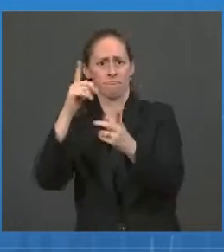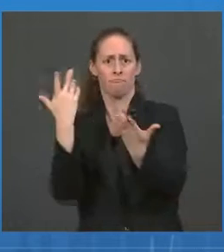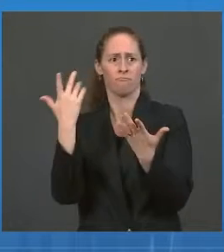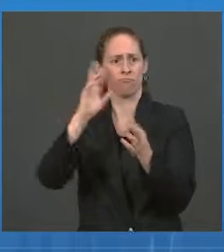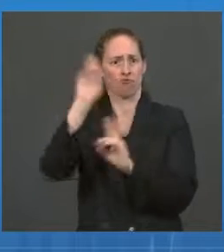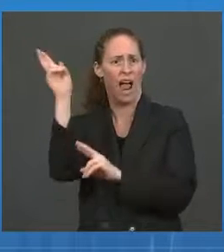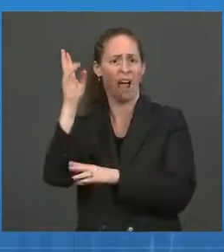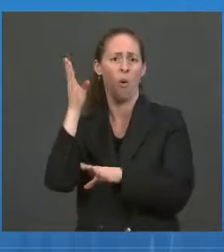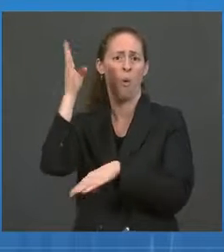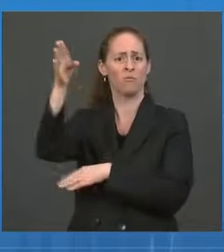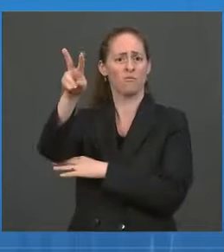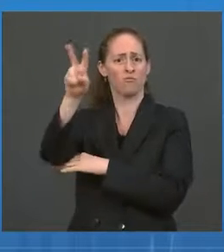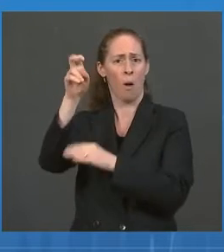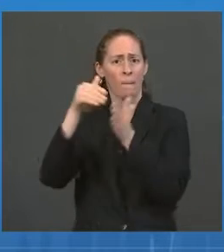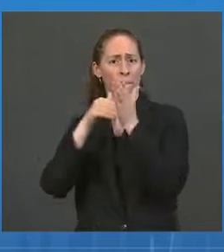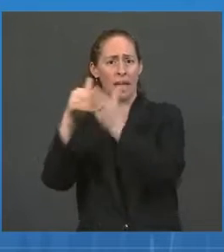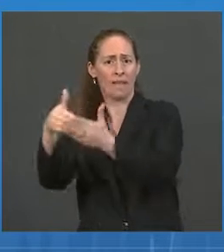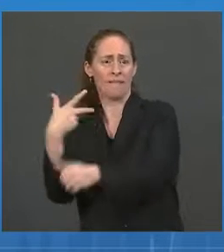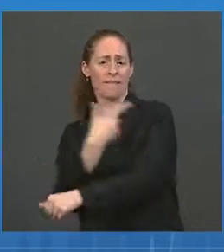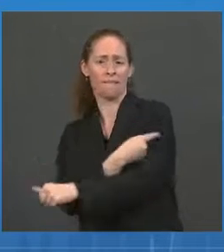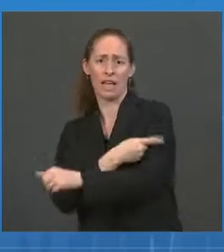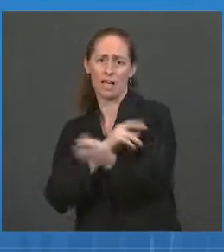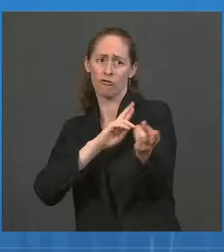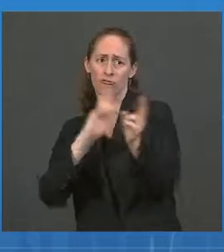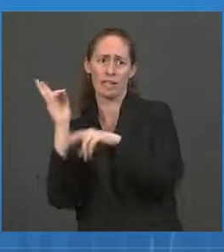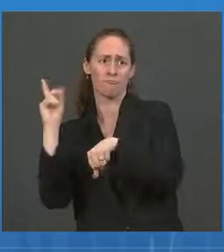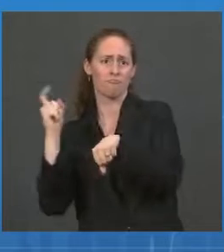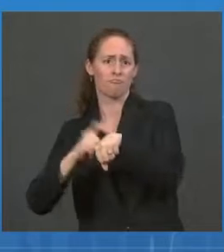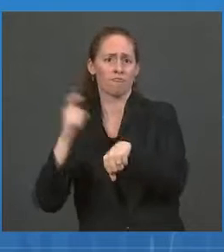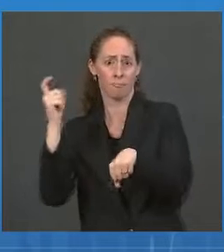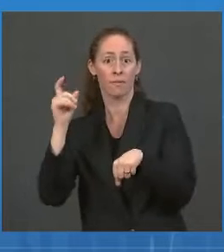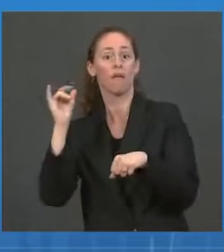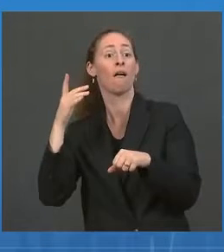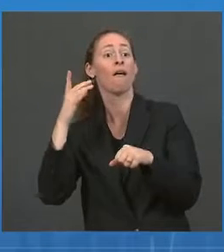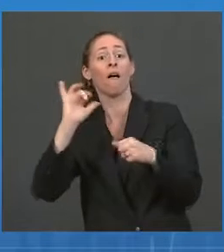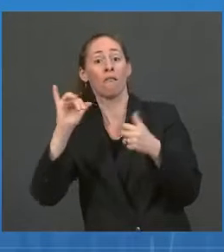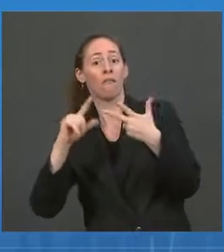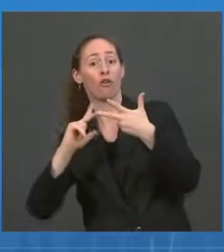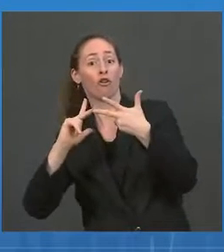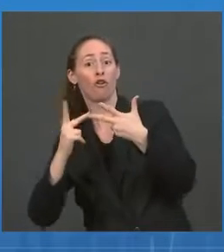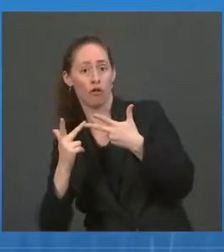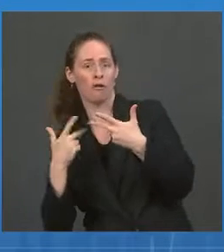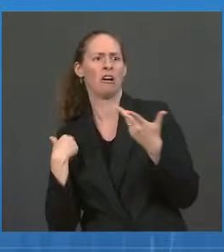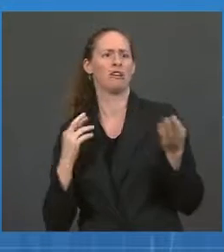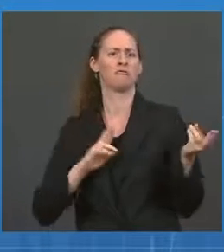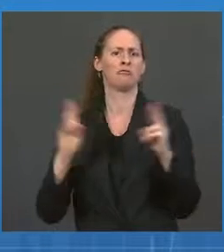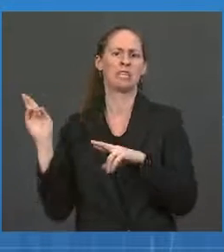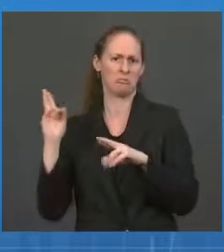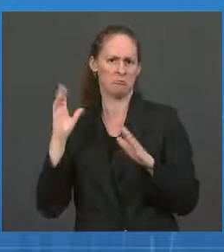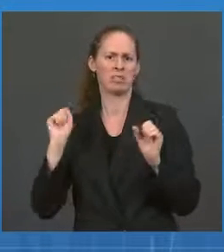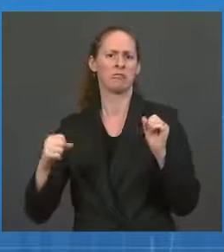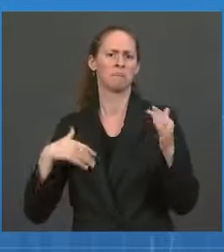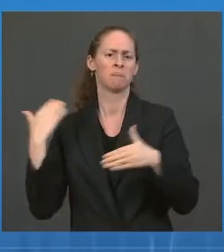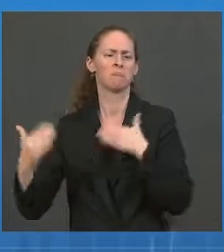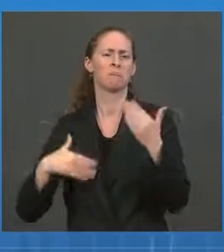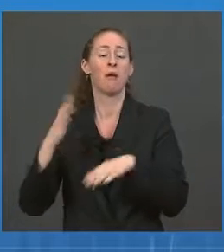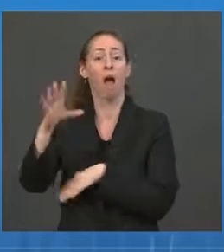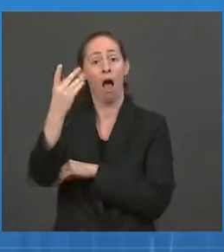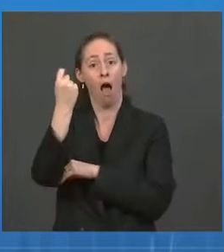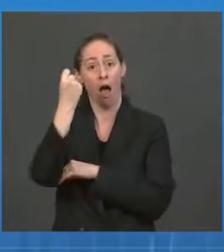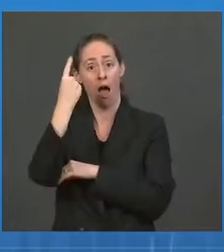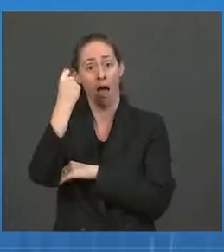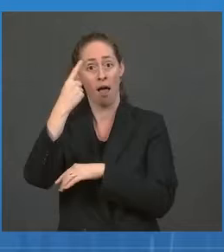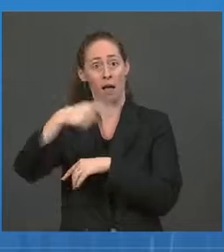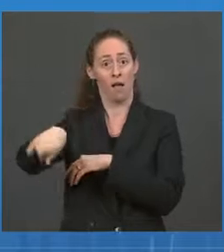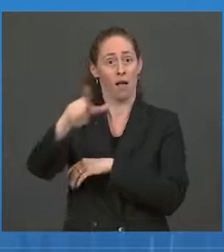deliver millions of booster shots as well. At the same time, we are continuing our efforts to reach those who have not yet been vaccinated.